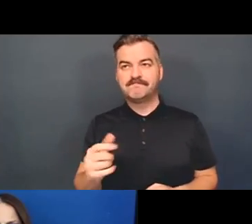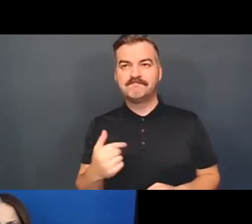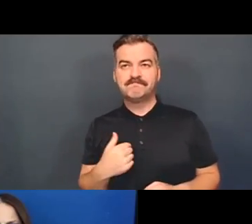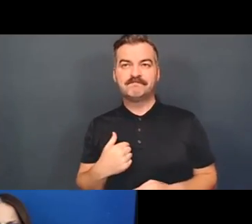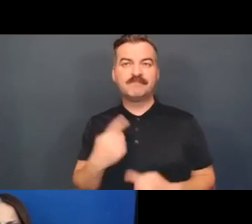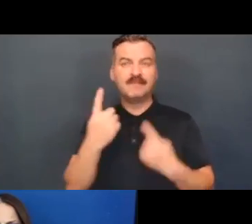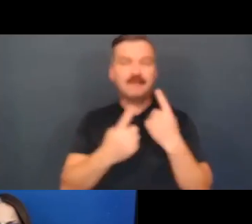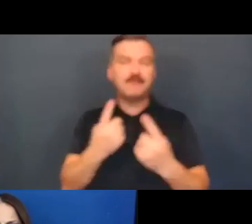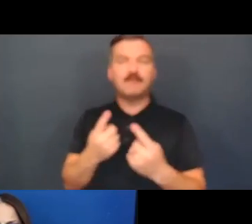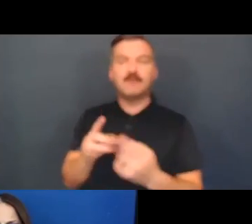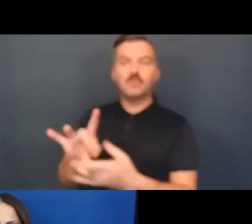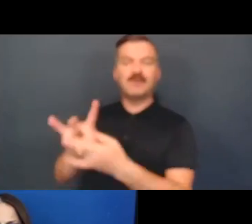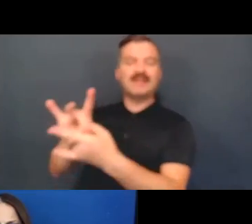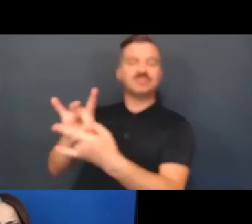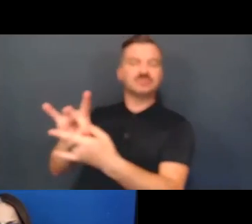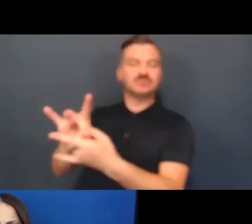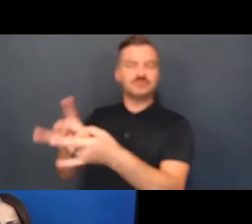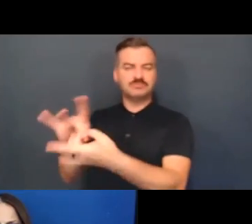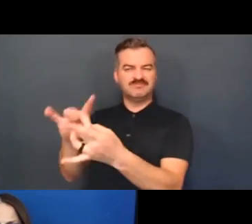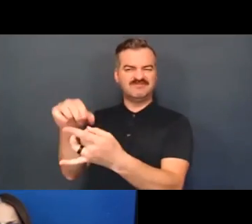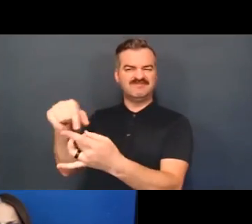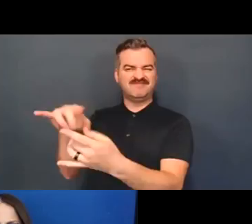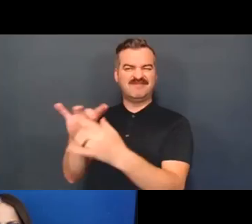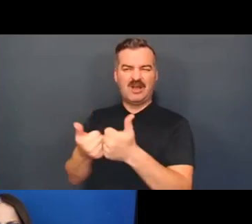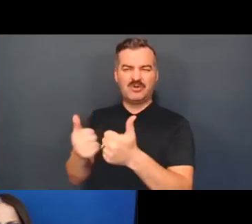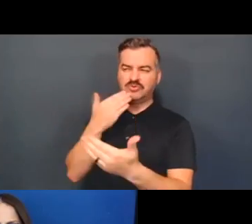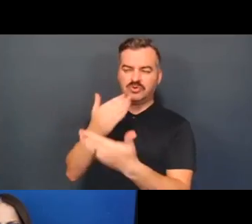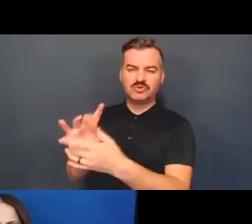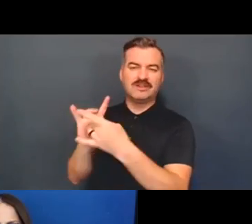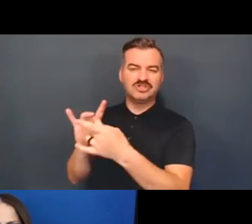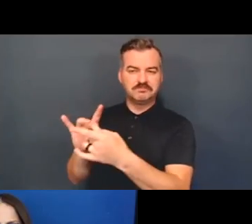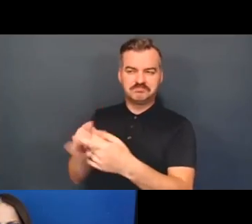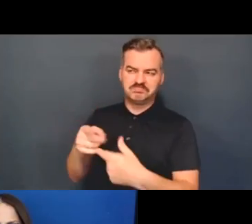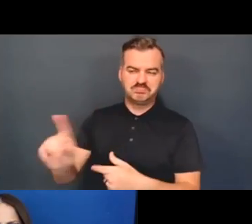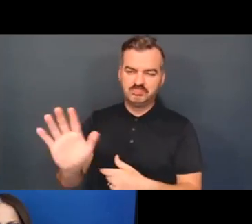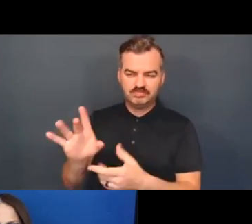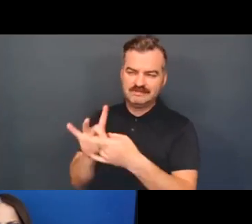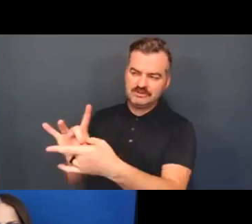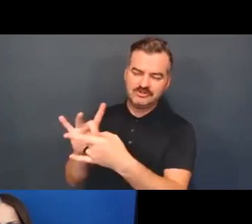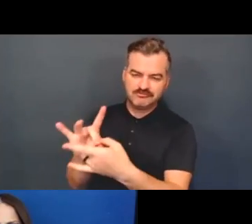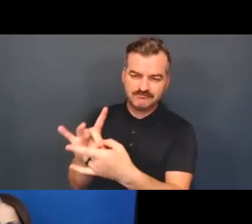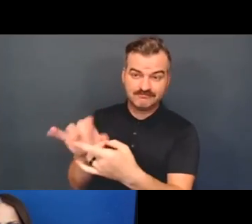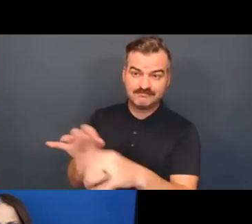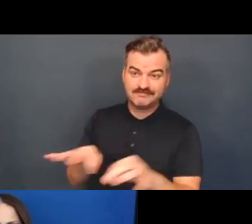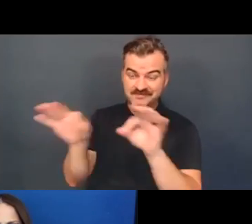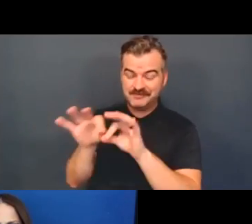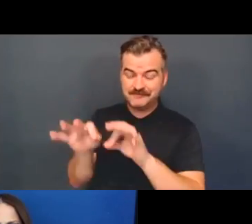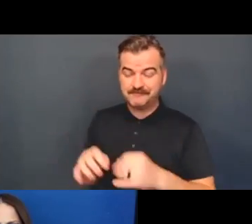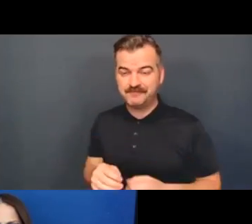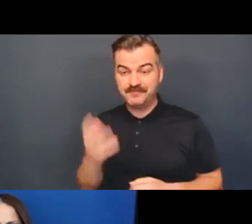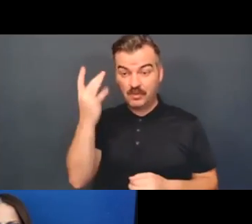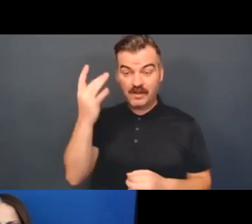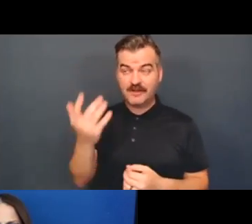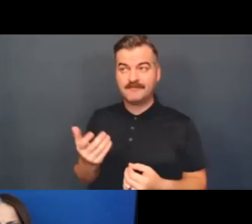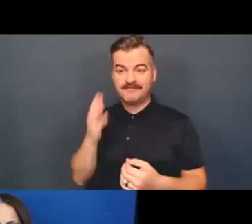in terms of relational personal autonomy, um, and just sort of the idea that this at the end of the